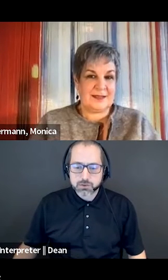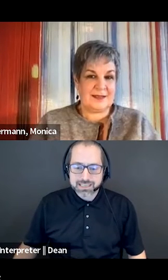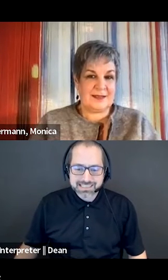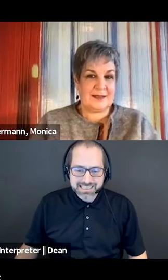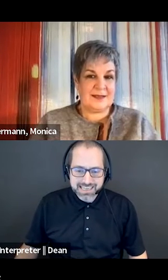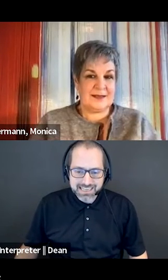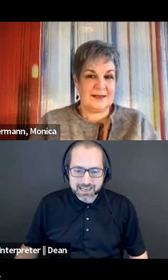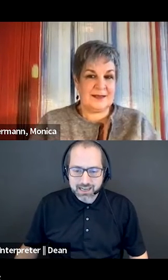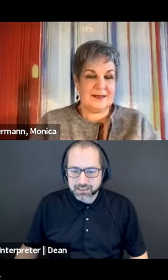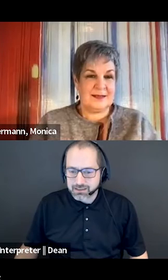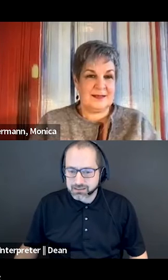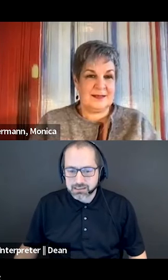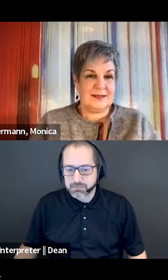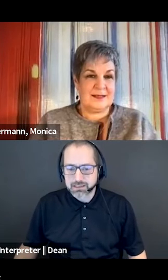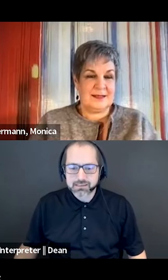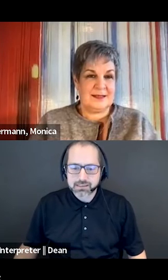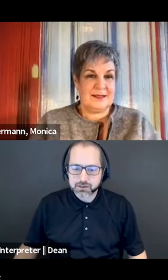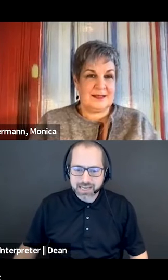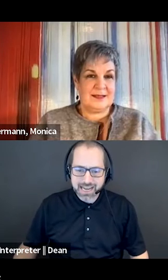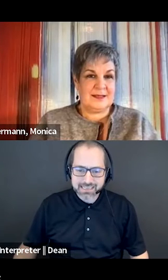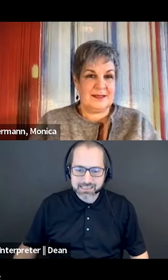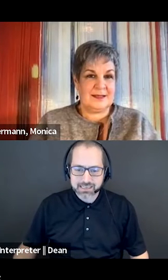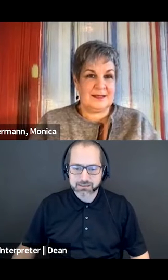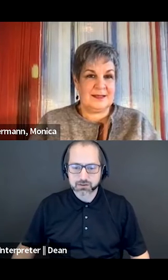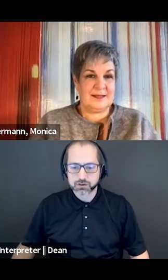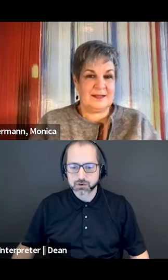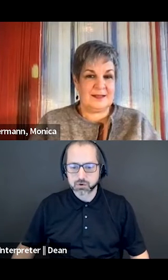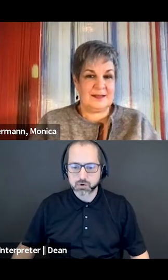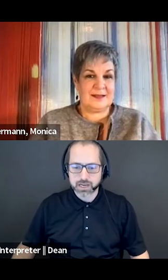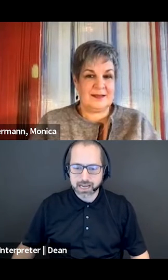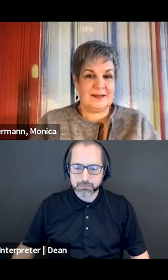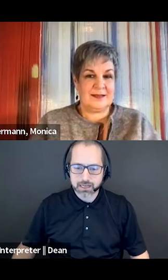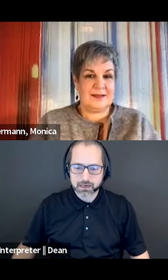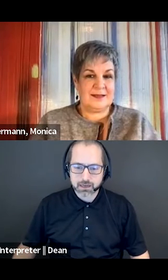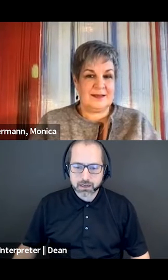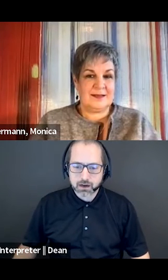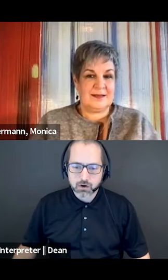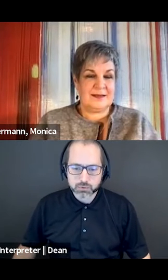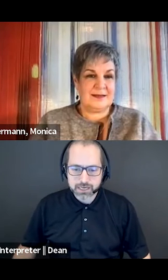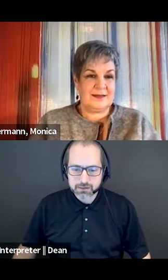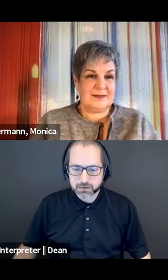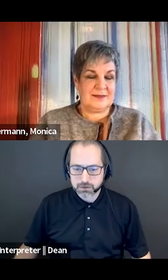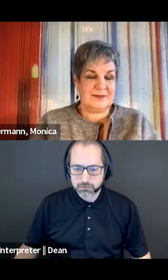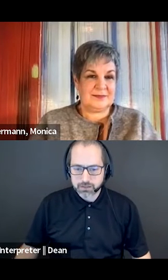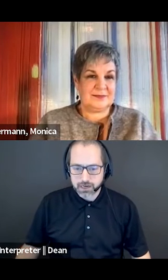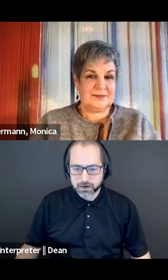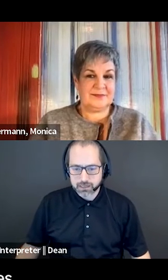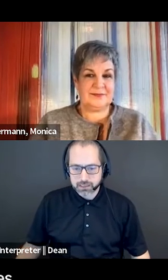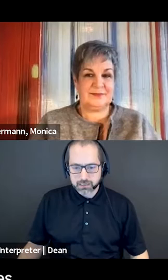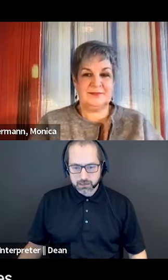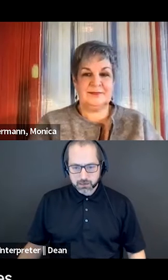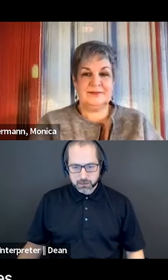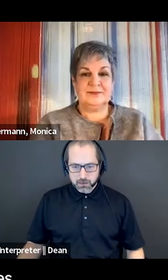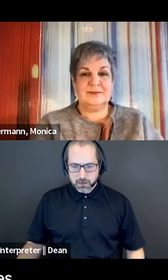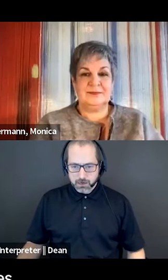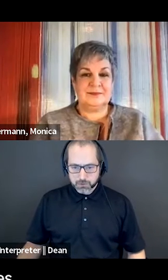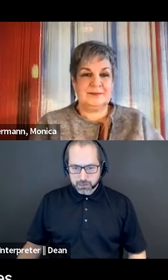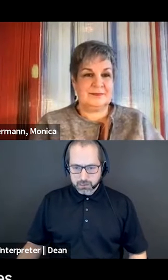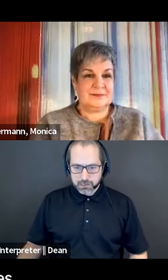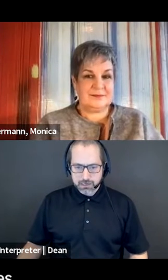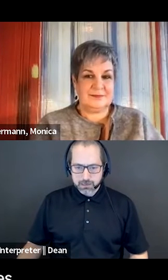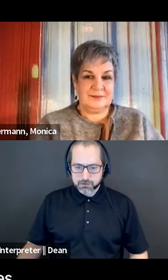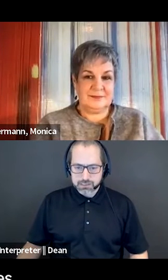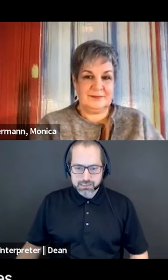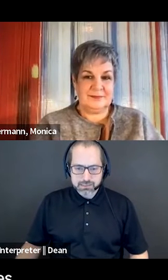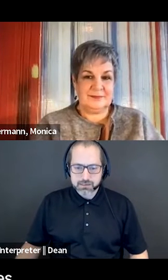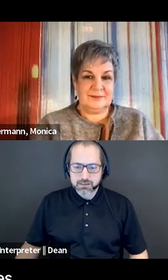that you can see. There's disabilities that you can't see. So there's a whole gambit, a whole range that we run there. And like what